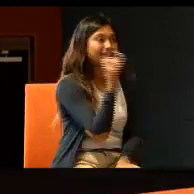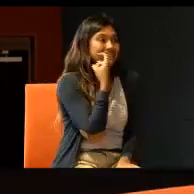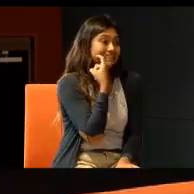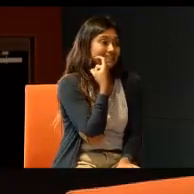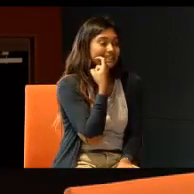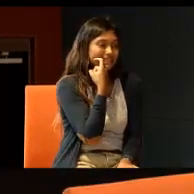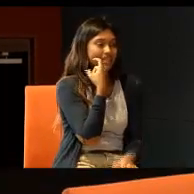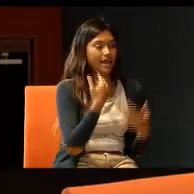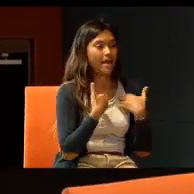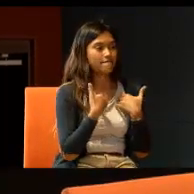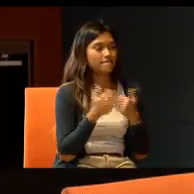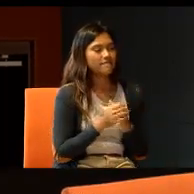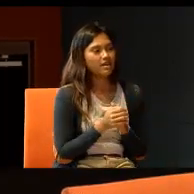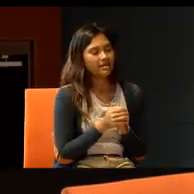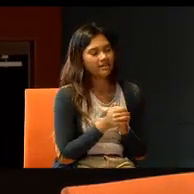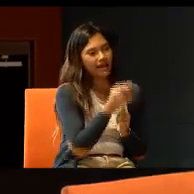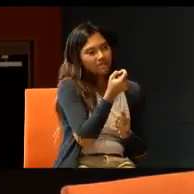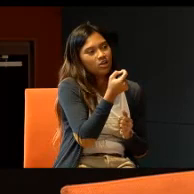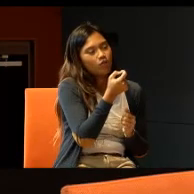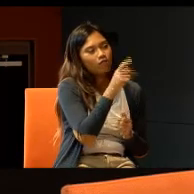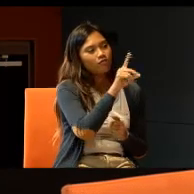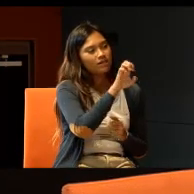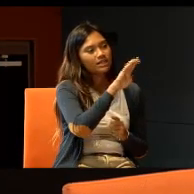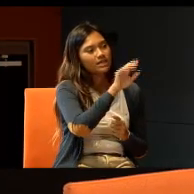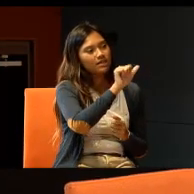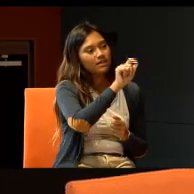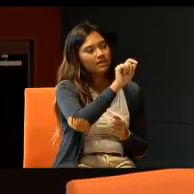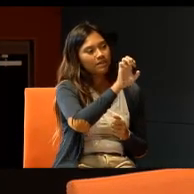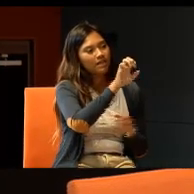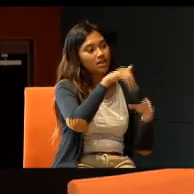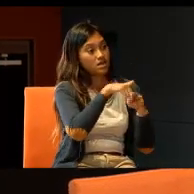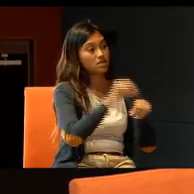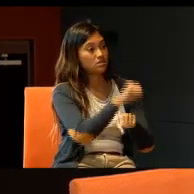there's been quite a bit of debate, in Singapore, about,